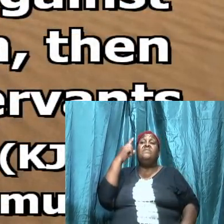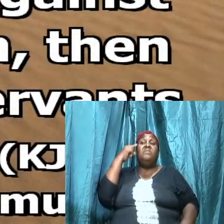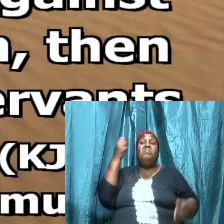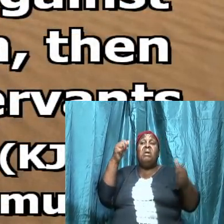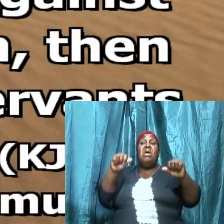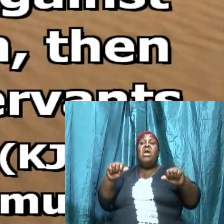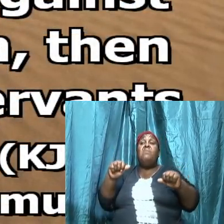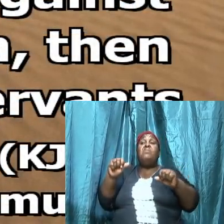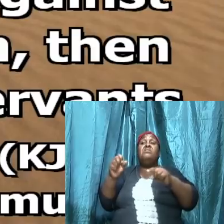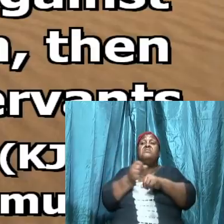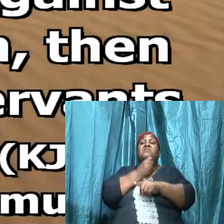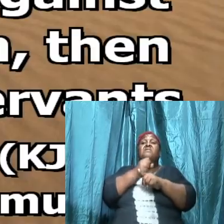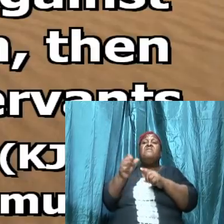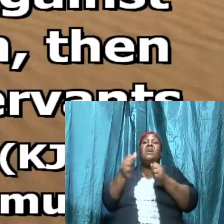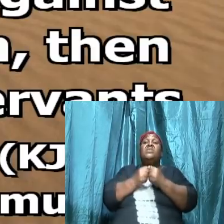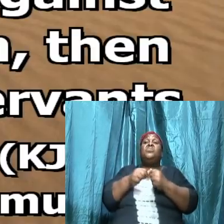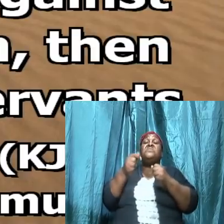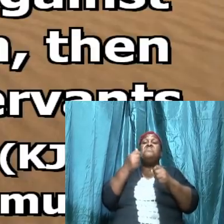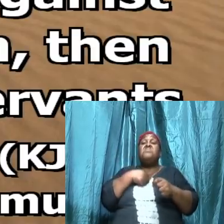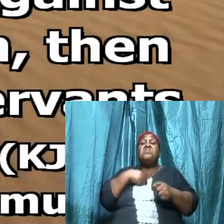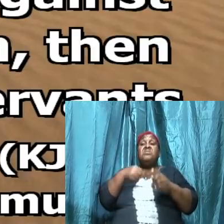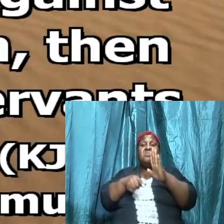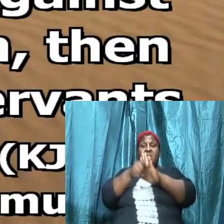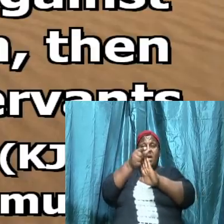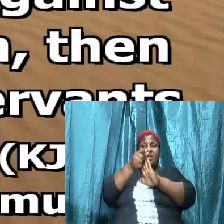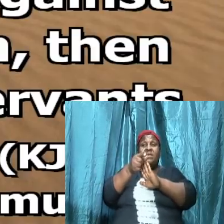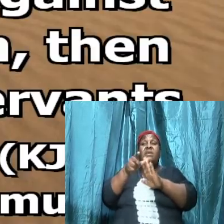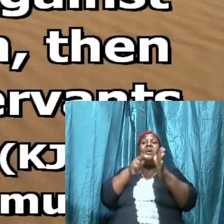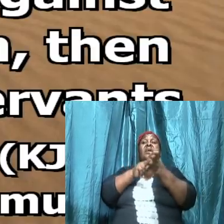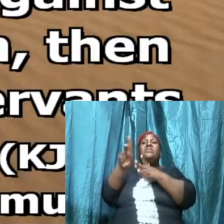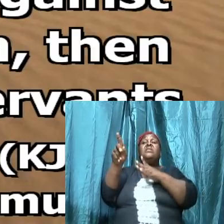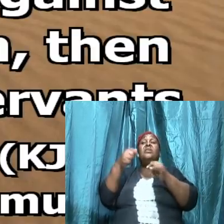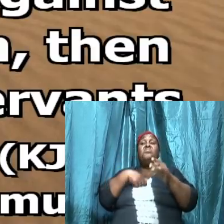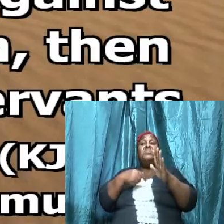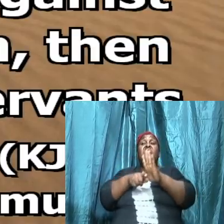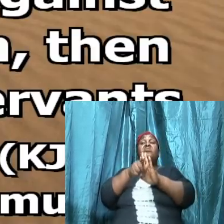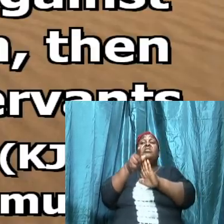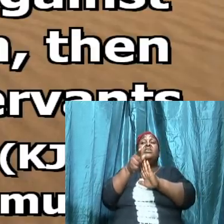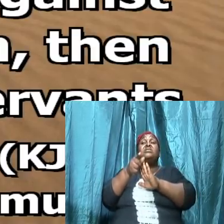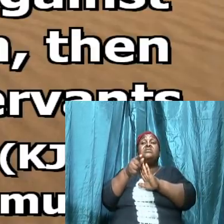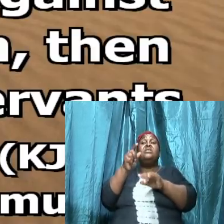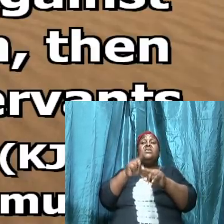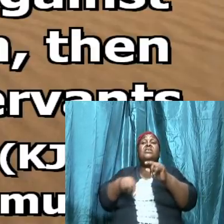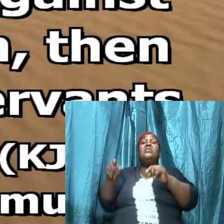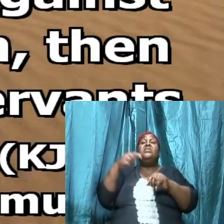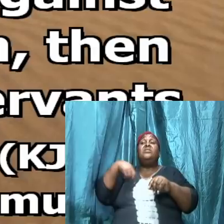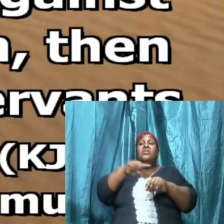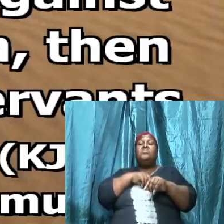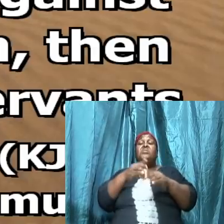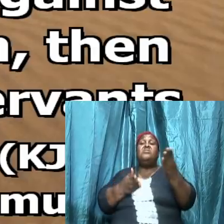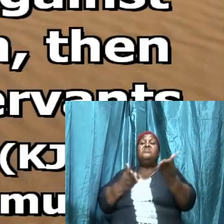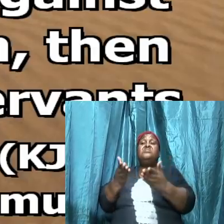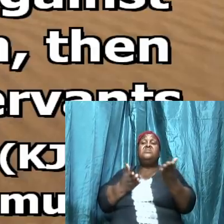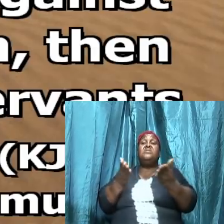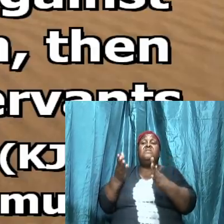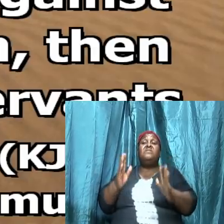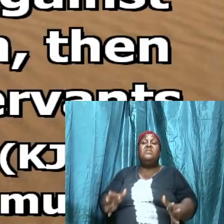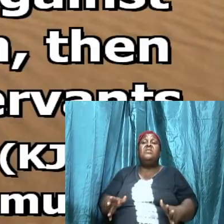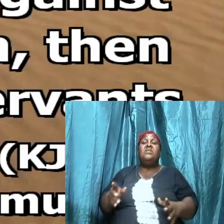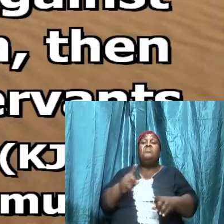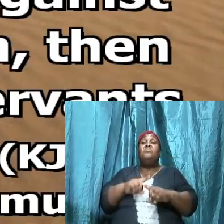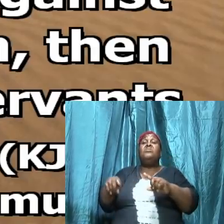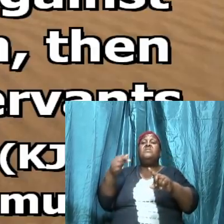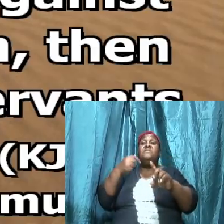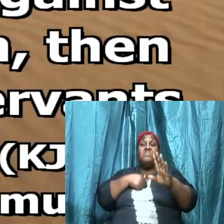he be able to fight with me and to kill me then will we be your servants but if I